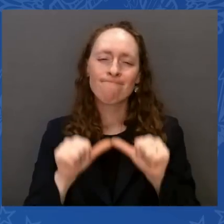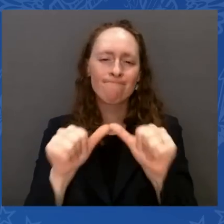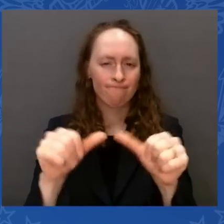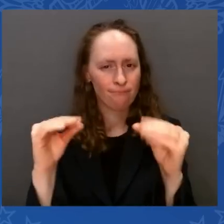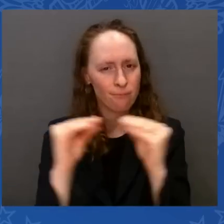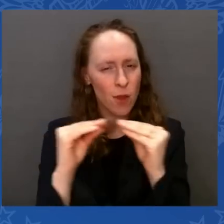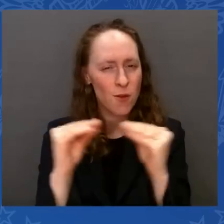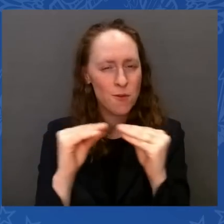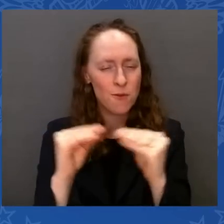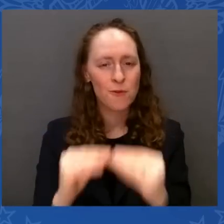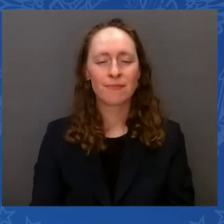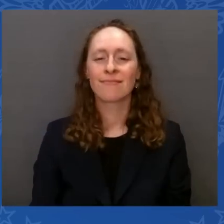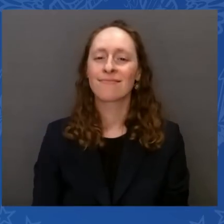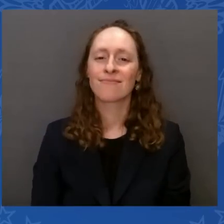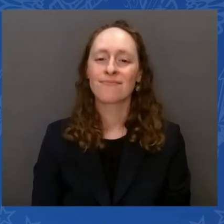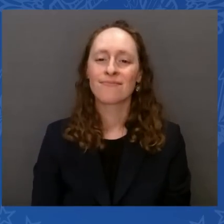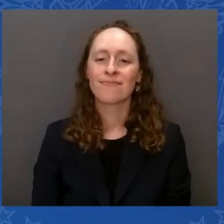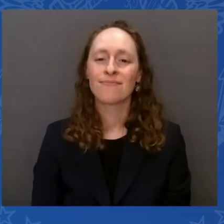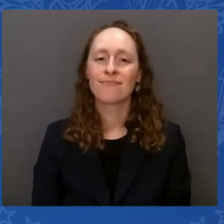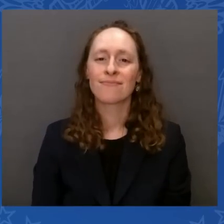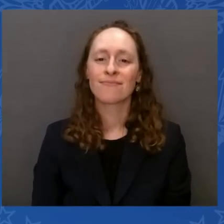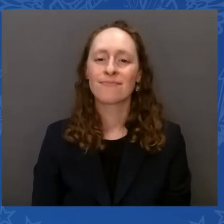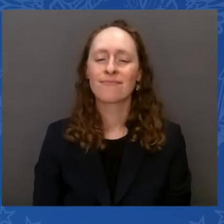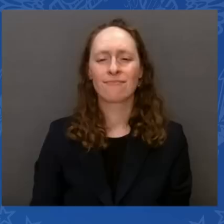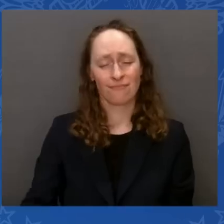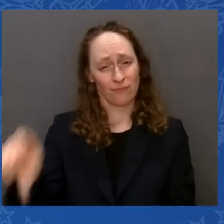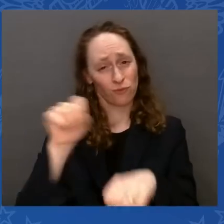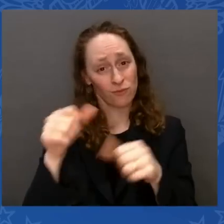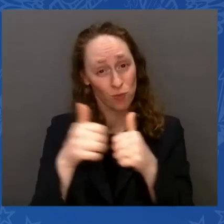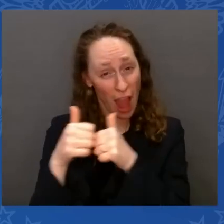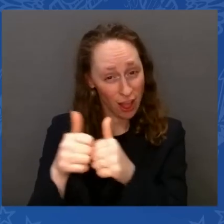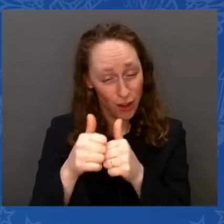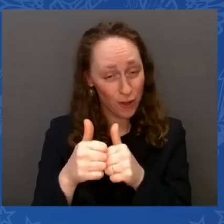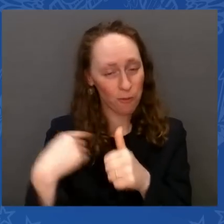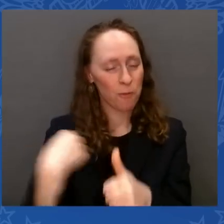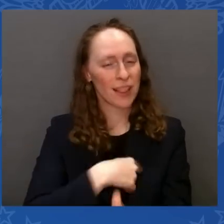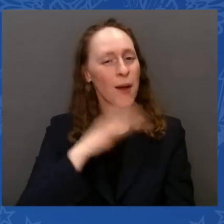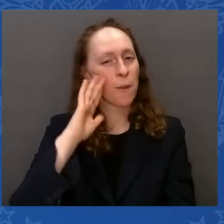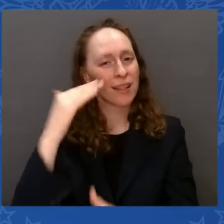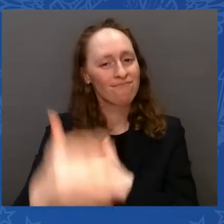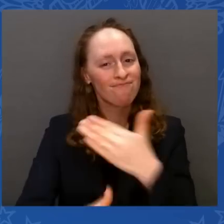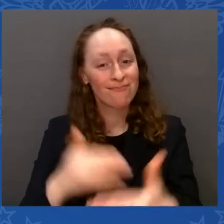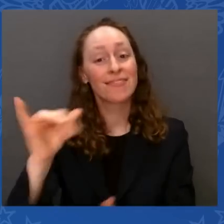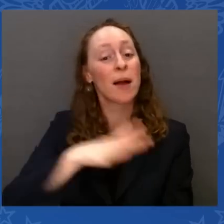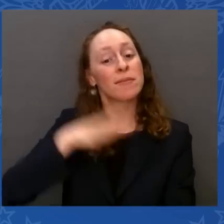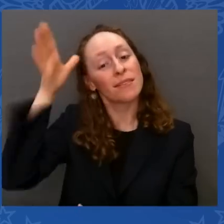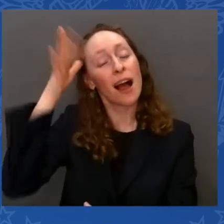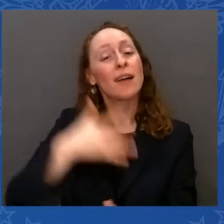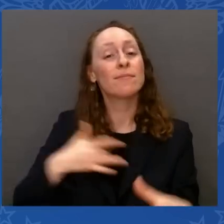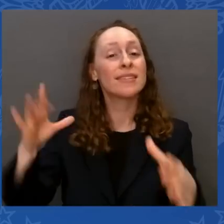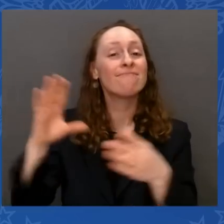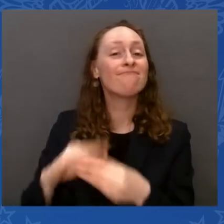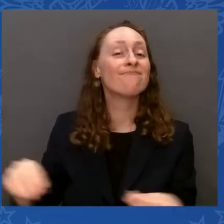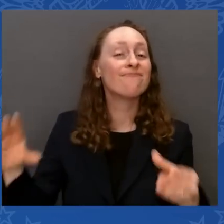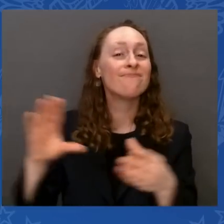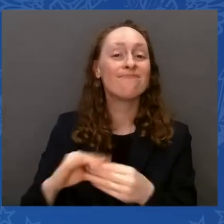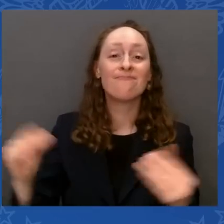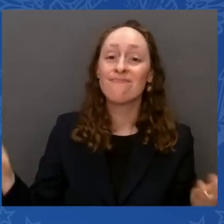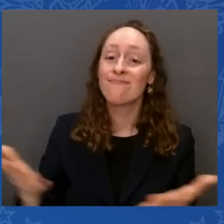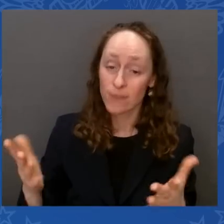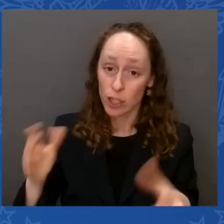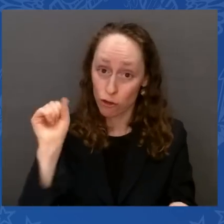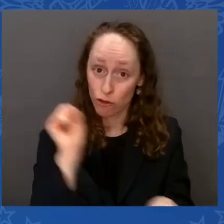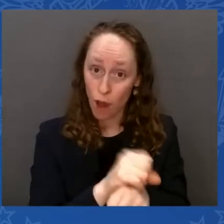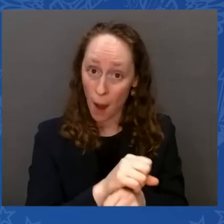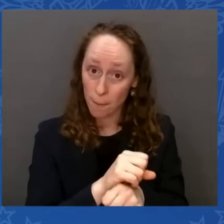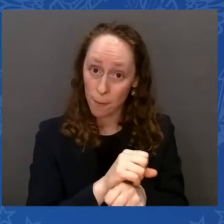working together, I know we will. Again, to quote my dad, he used to say, Joey, a job is about a lot more than a paycheck. It's about